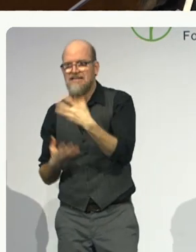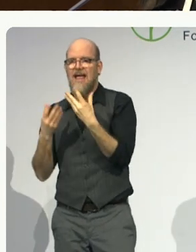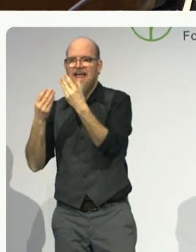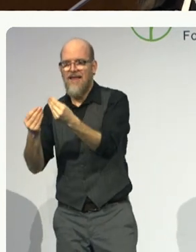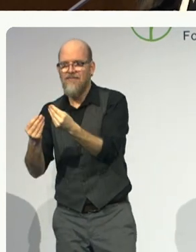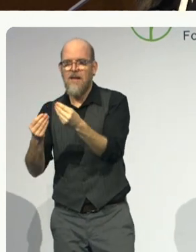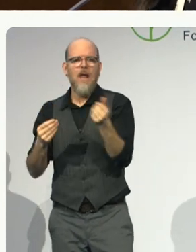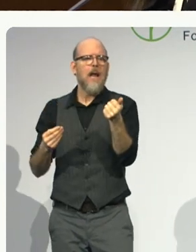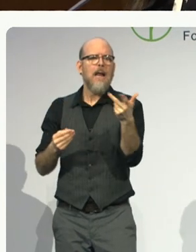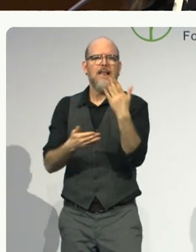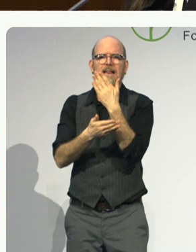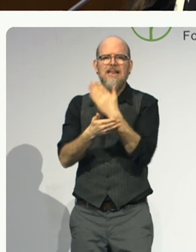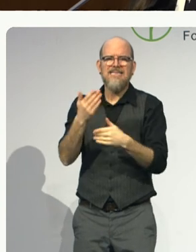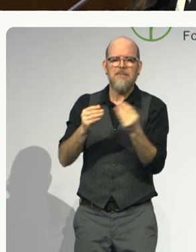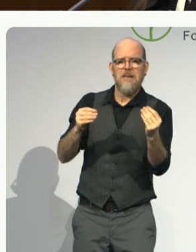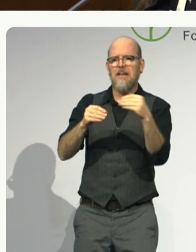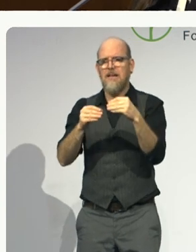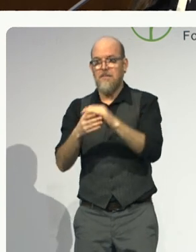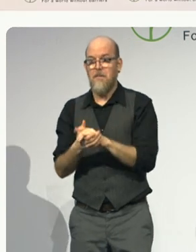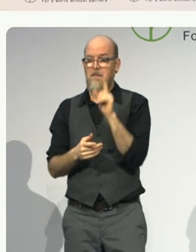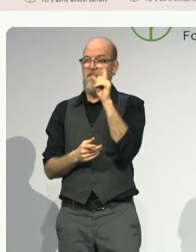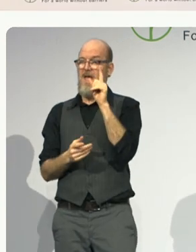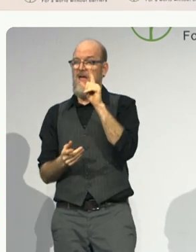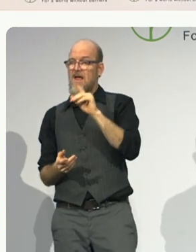but here too, what about the other third?